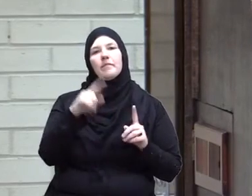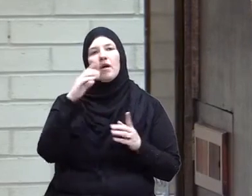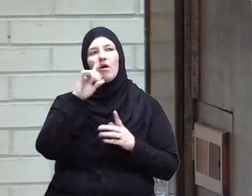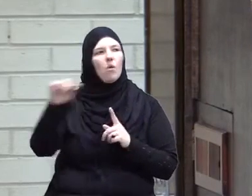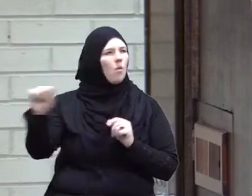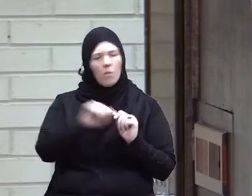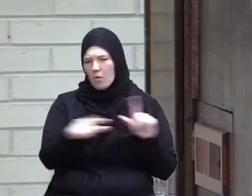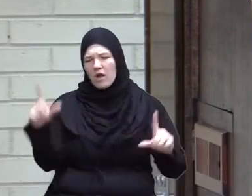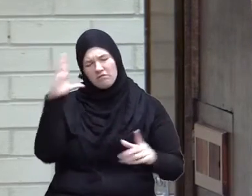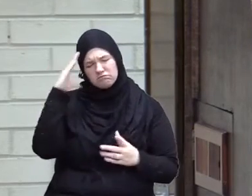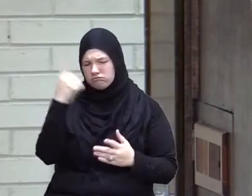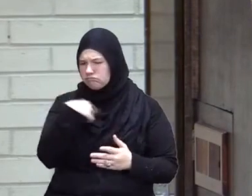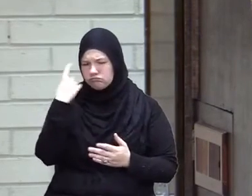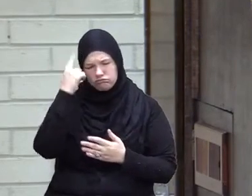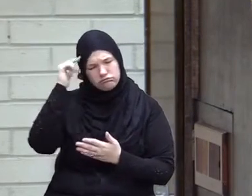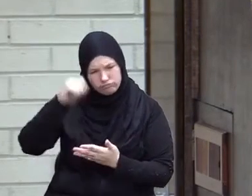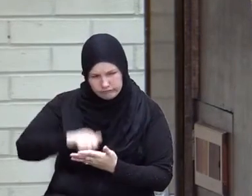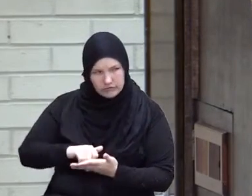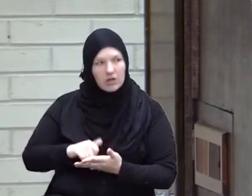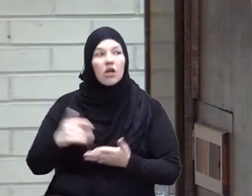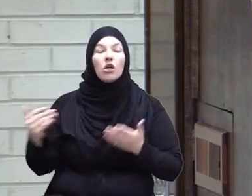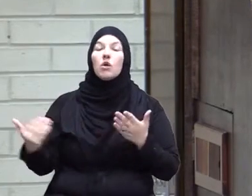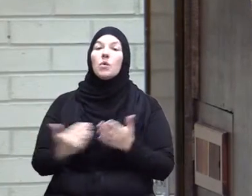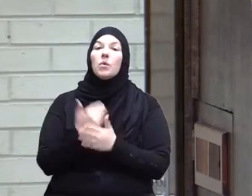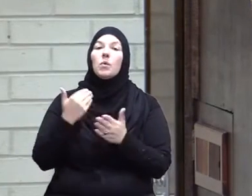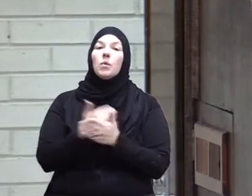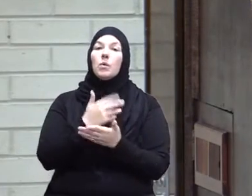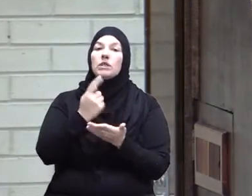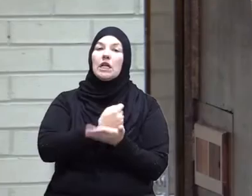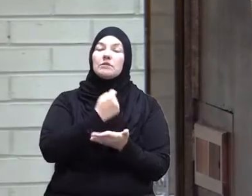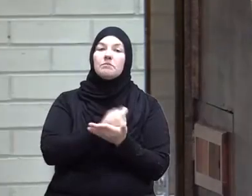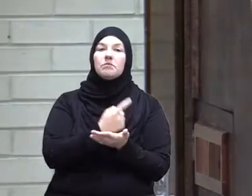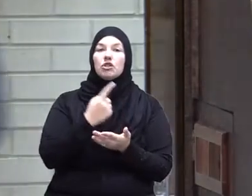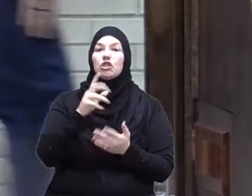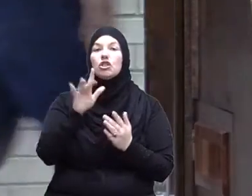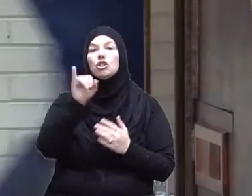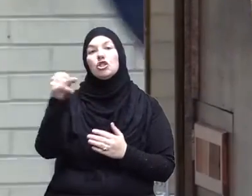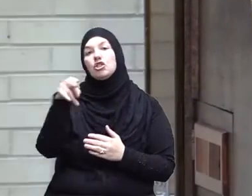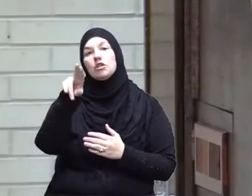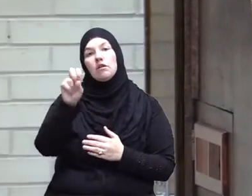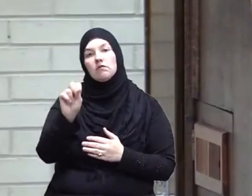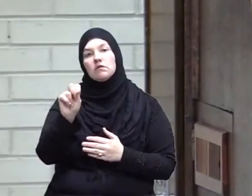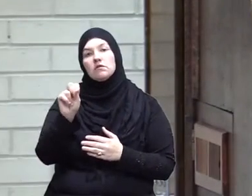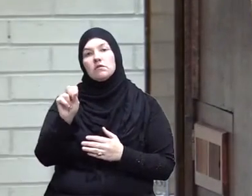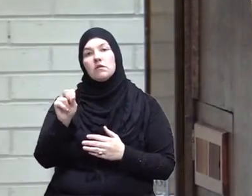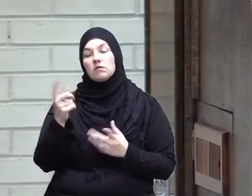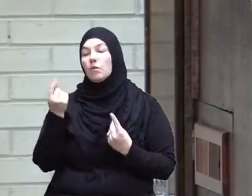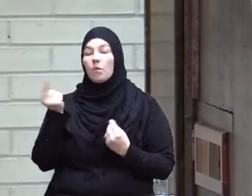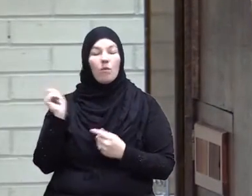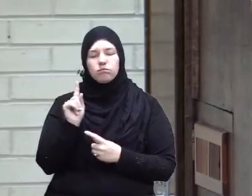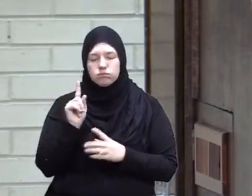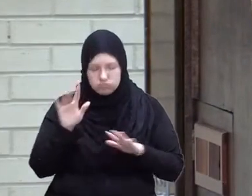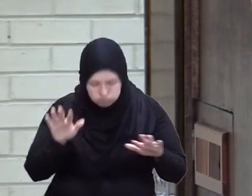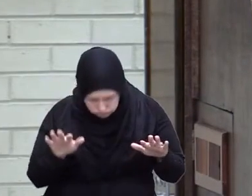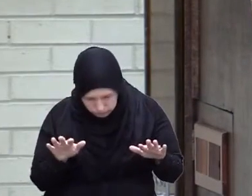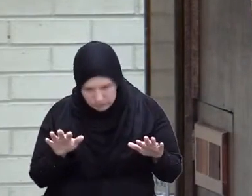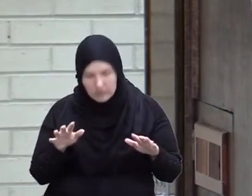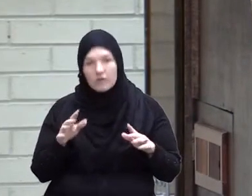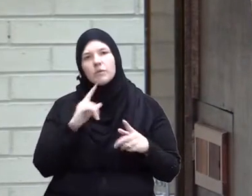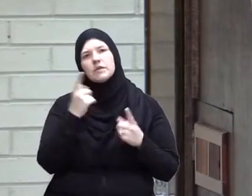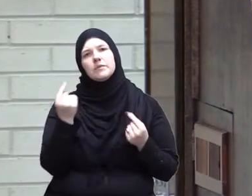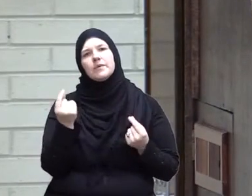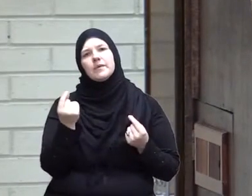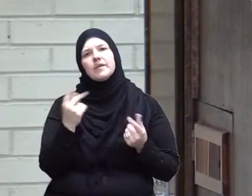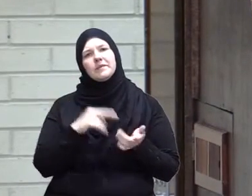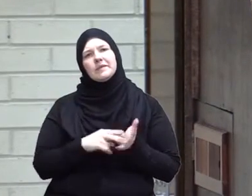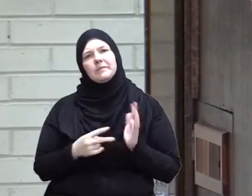you read in the new testament Jesus fell on his face and prayed falling on their face means what? what